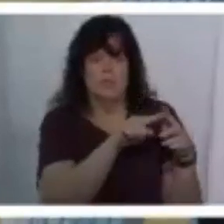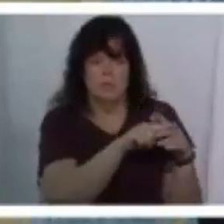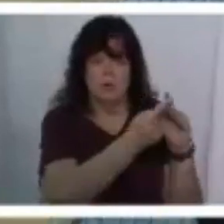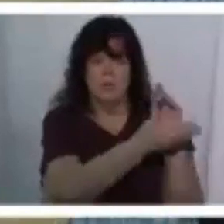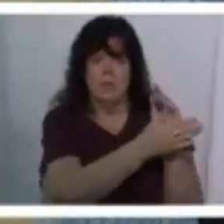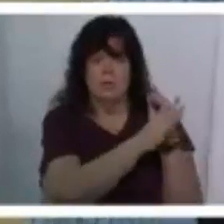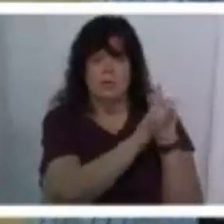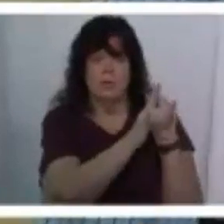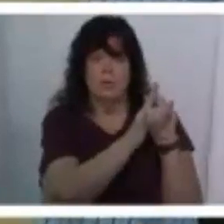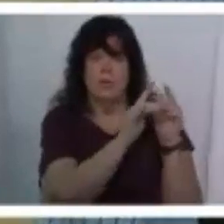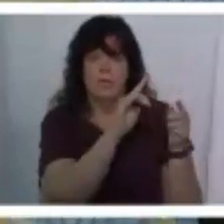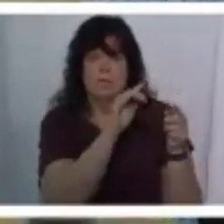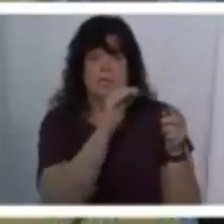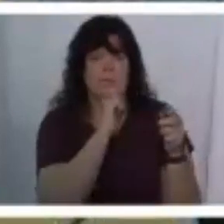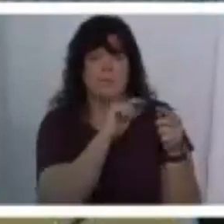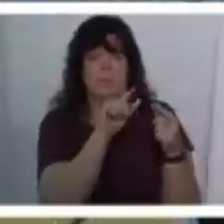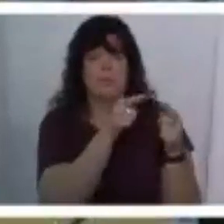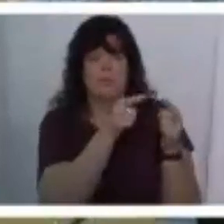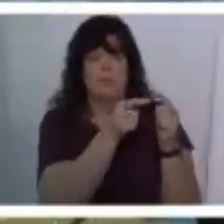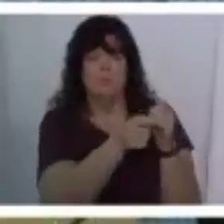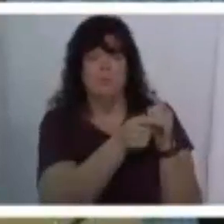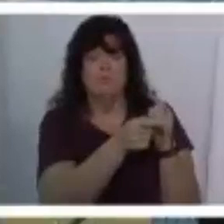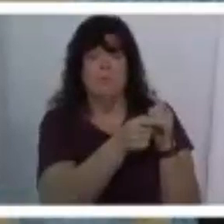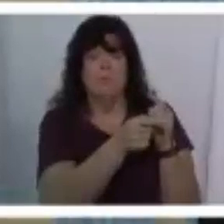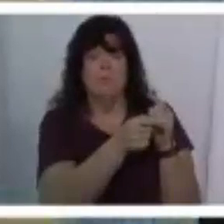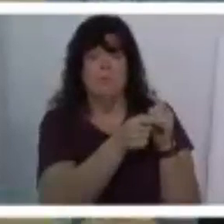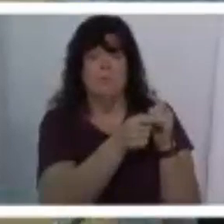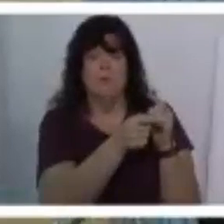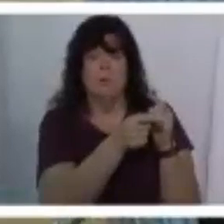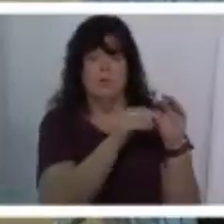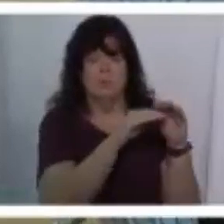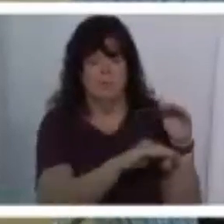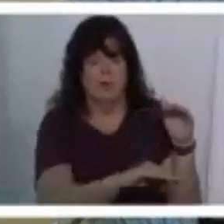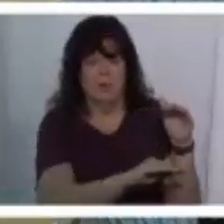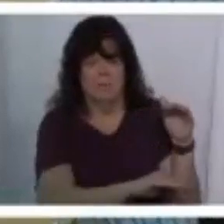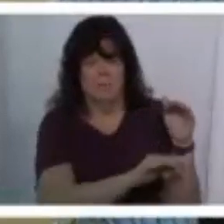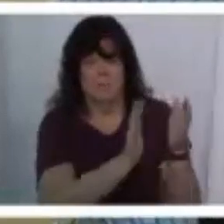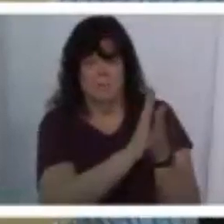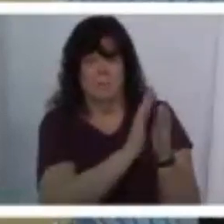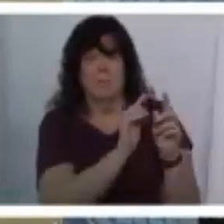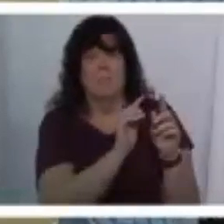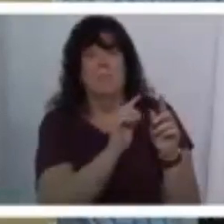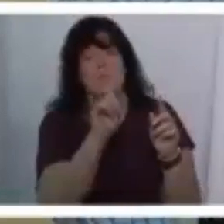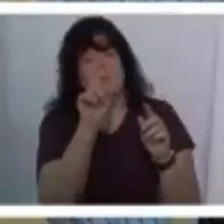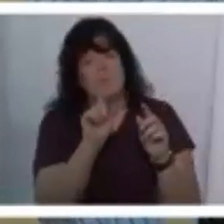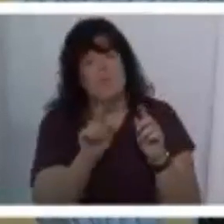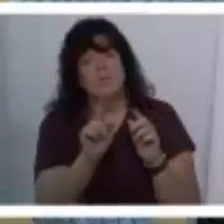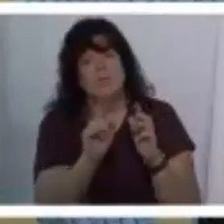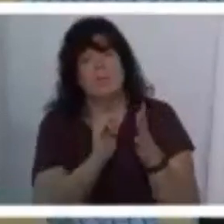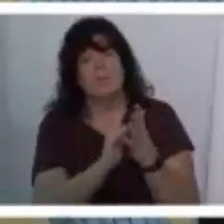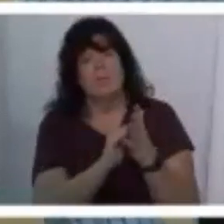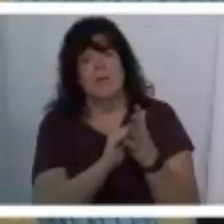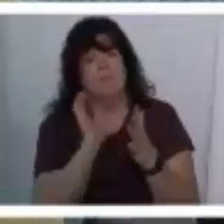25 years old when we were moving toward the bottom and the question that